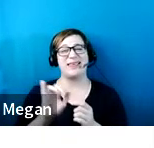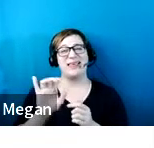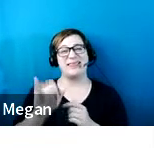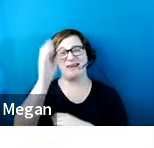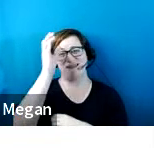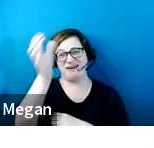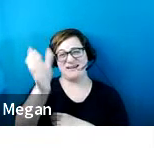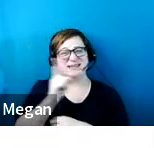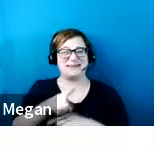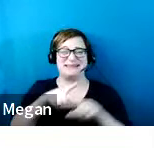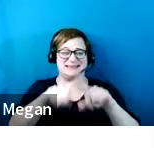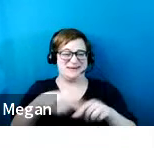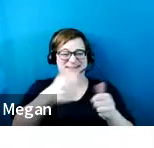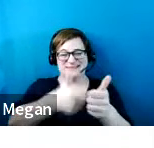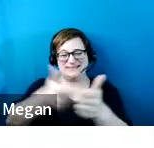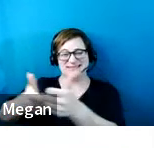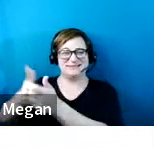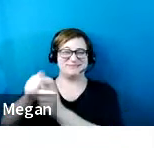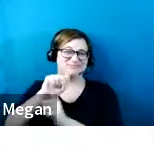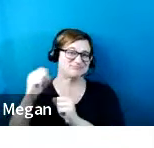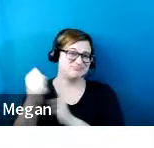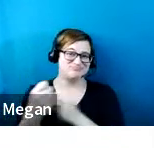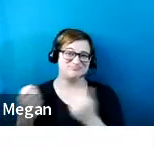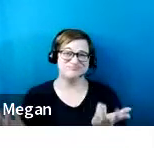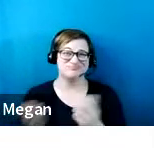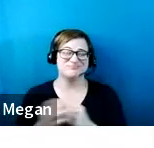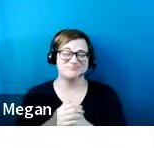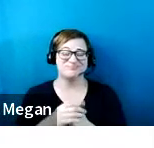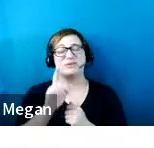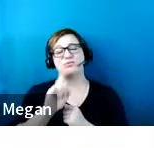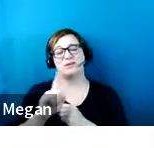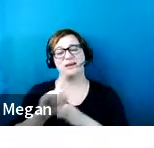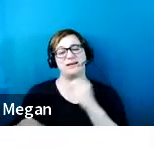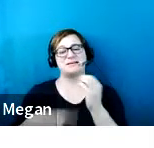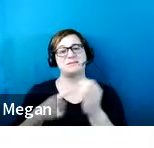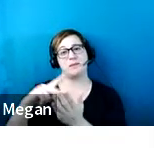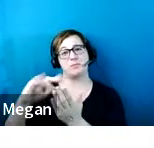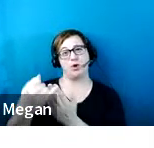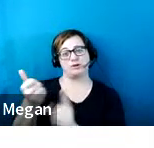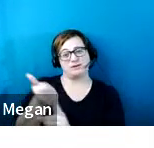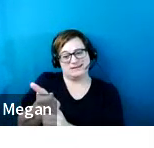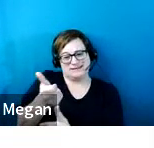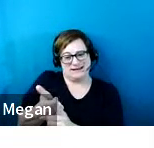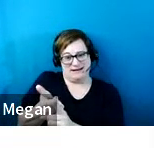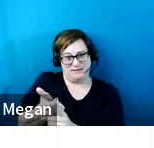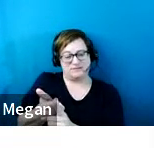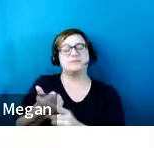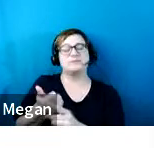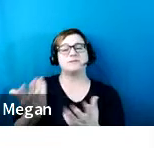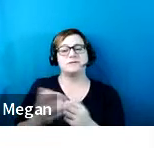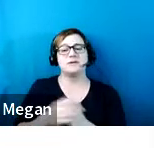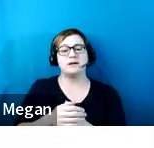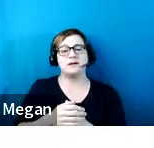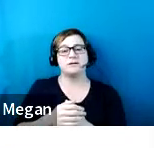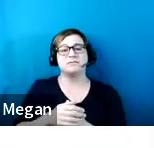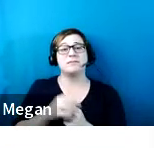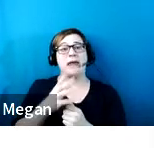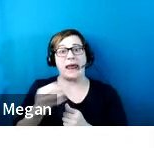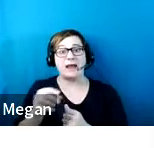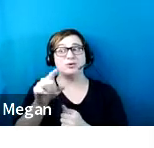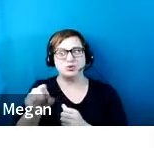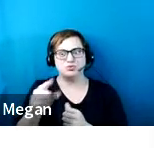case-by-case basis, and it really boils down to the scope of the project and what you're actually doing.